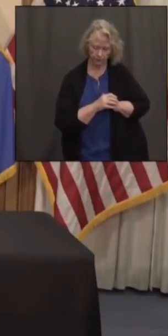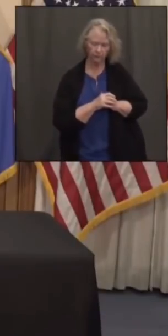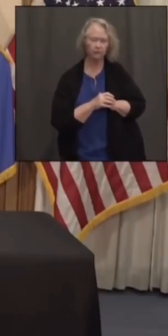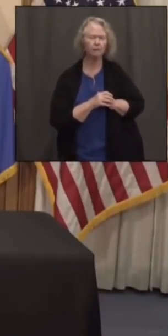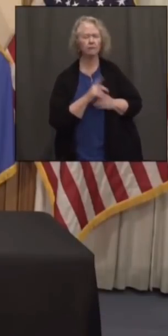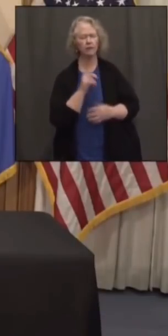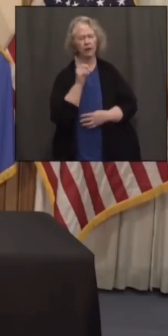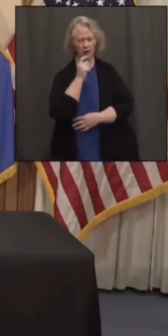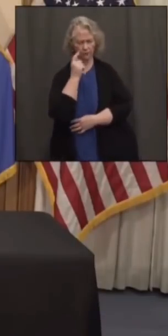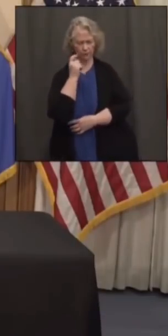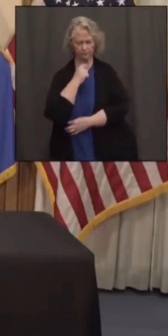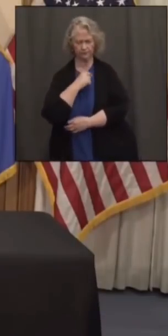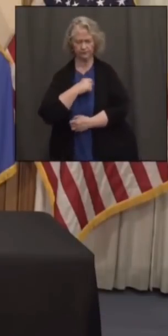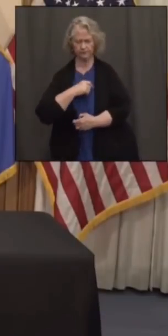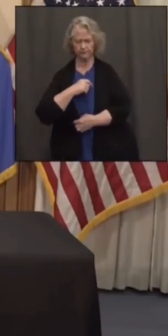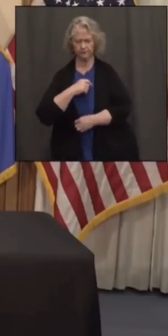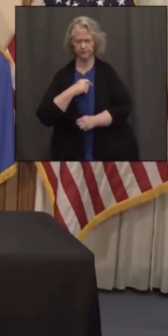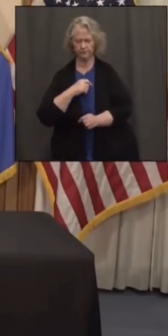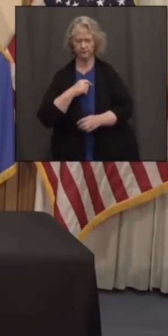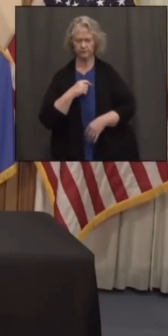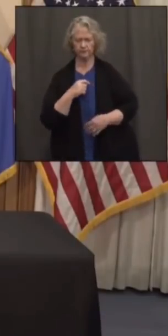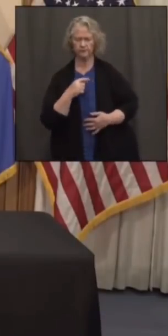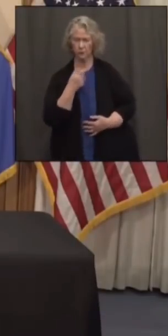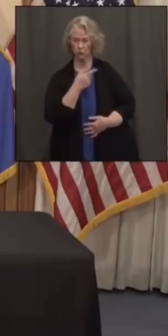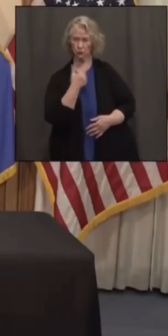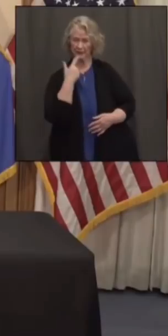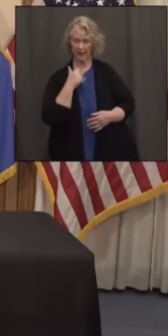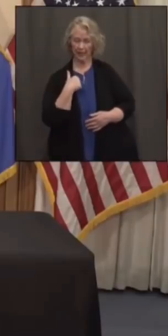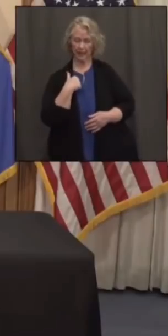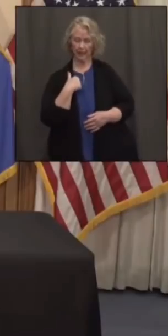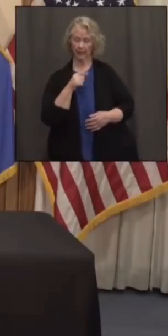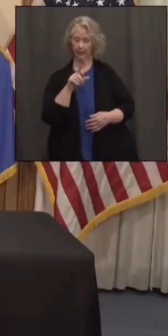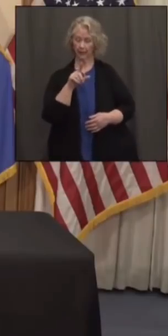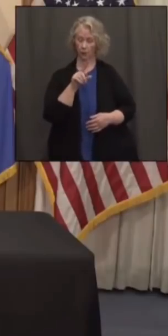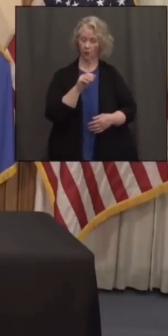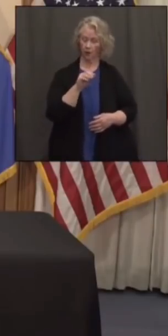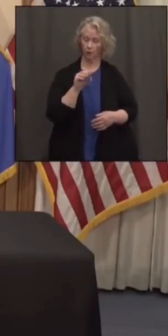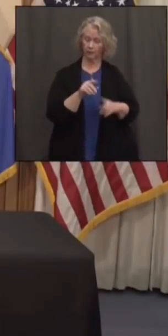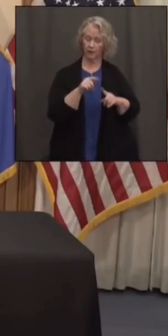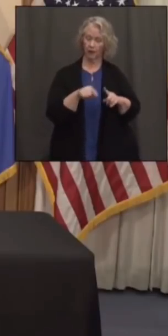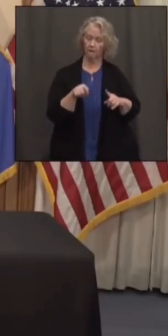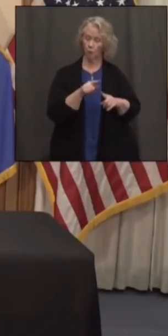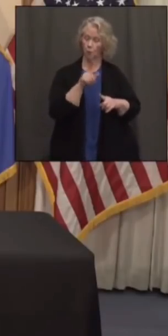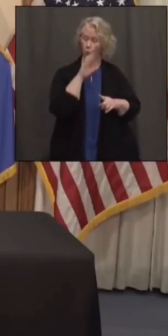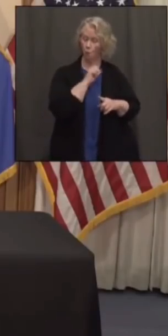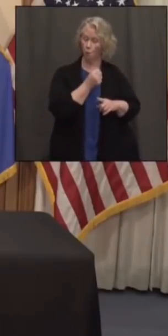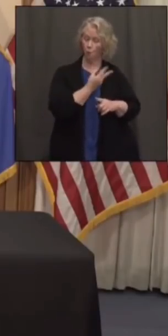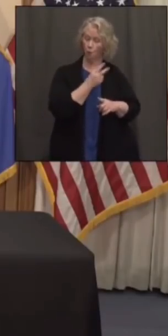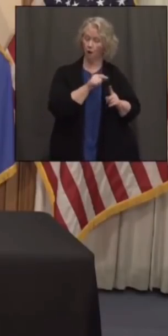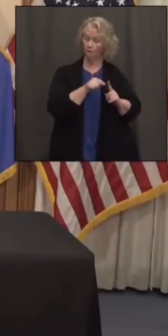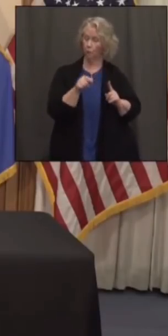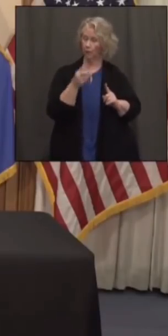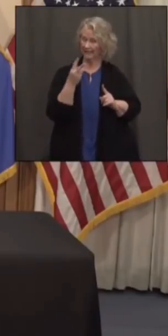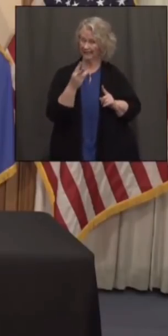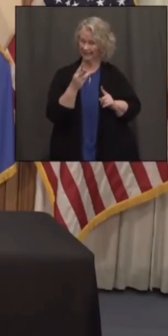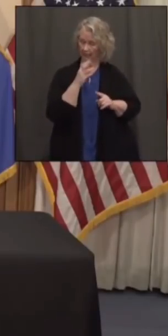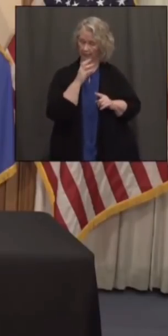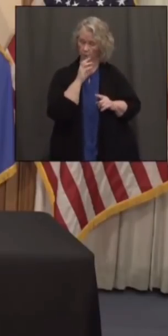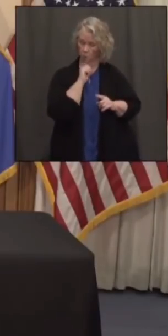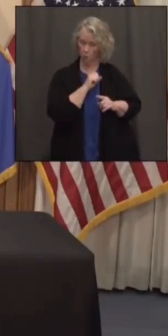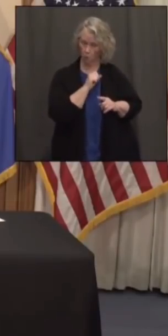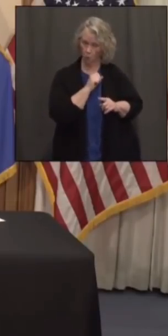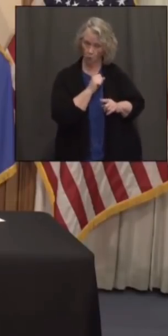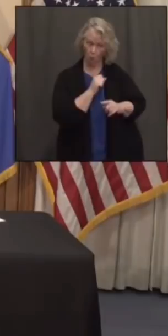Yes, Governor, you know, you mentioned that we have 20% of the 12- to 16-year-olds who are already vaccinated. Was this the